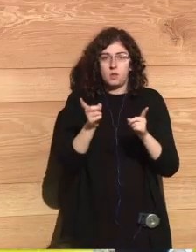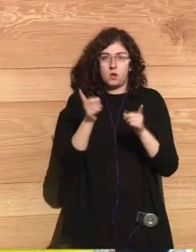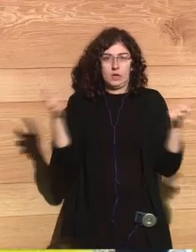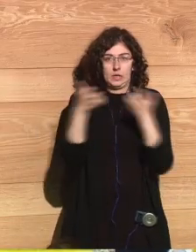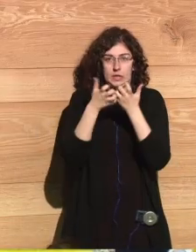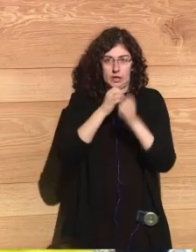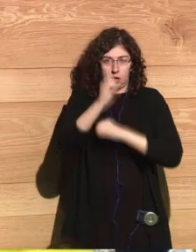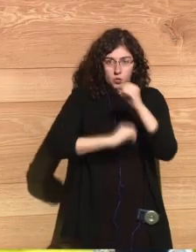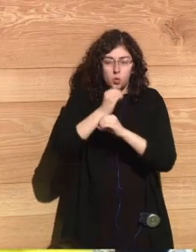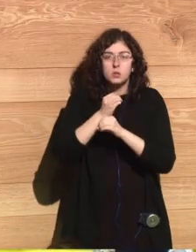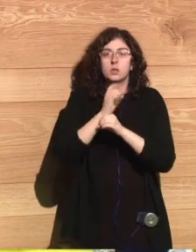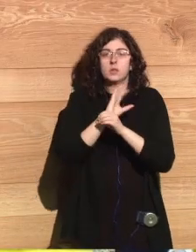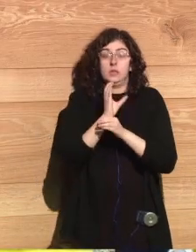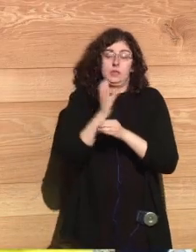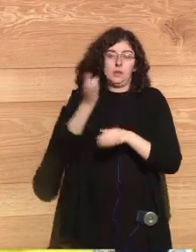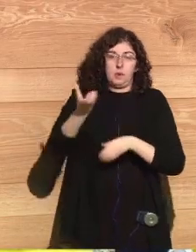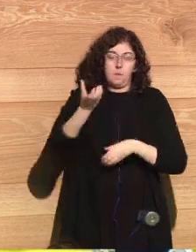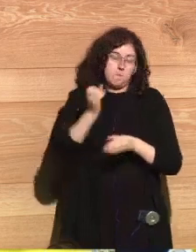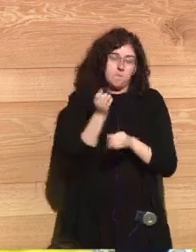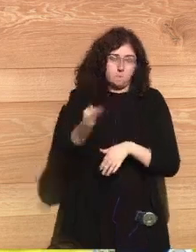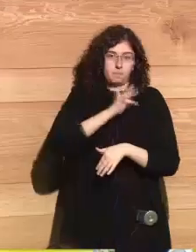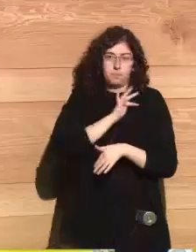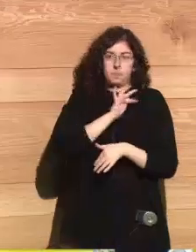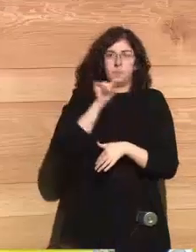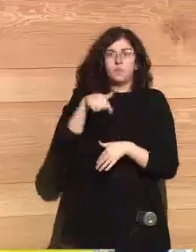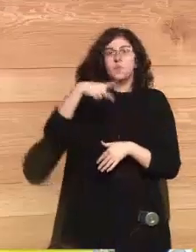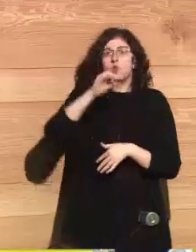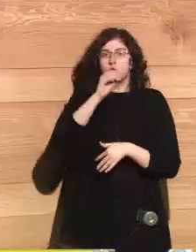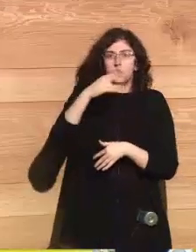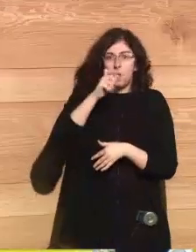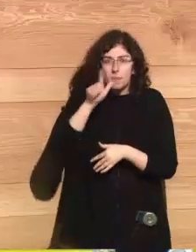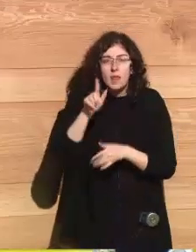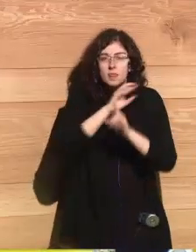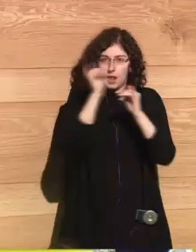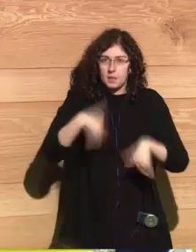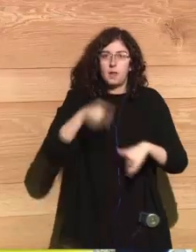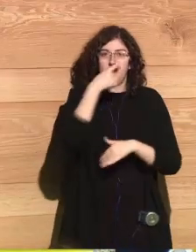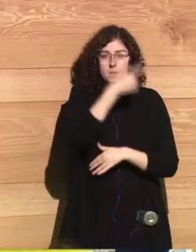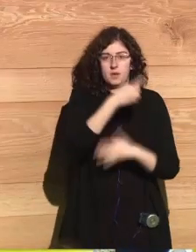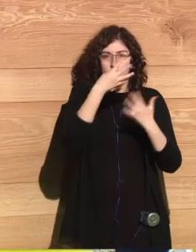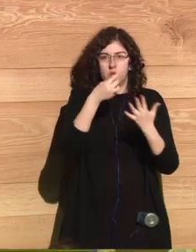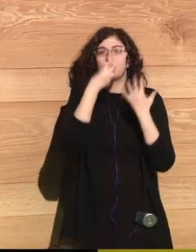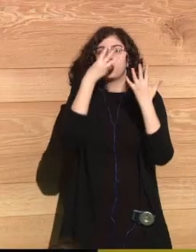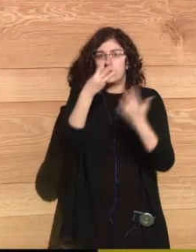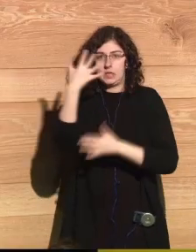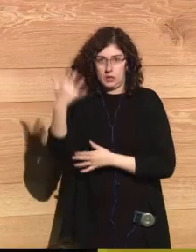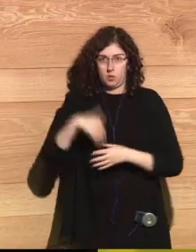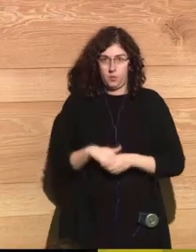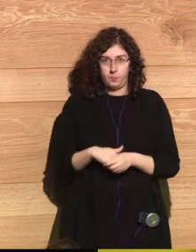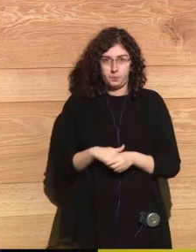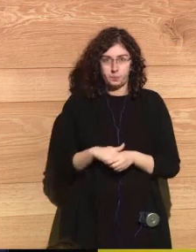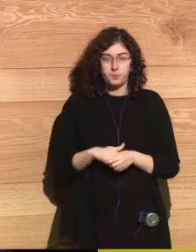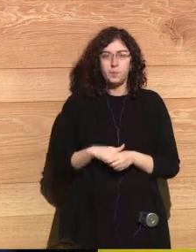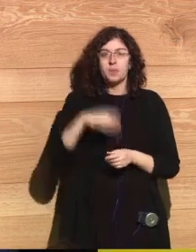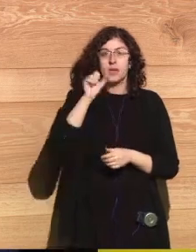and he was awarded with the Nobel Peace Prize in 1985 in I have